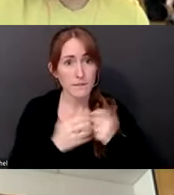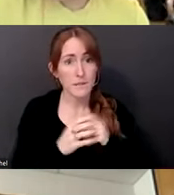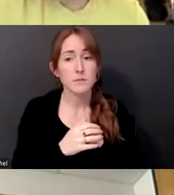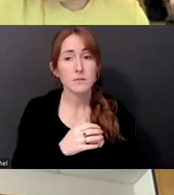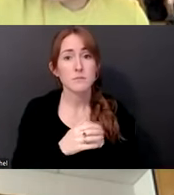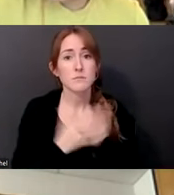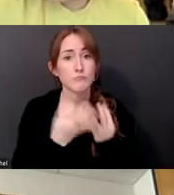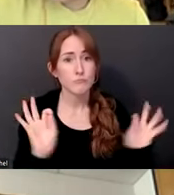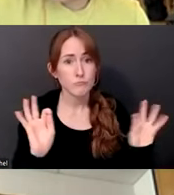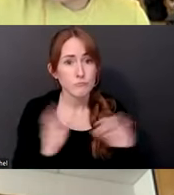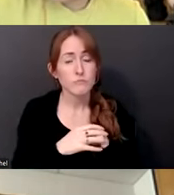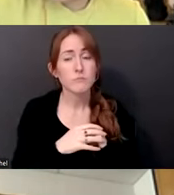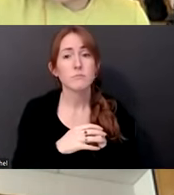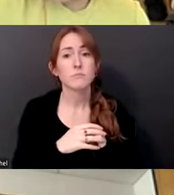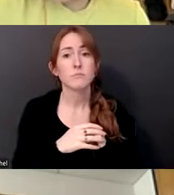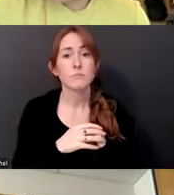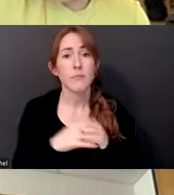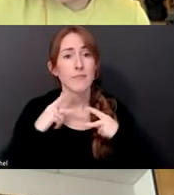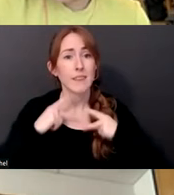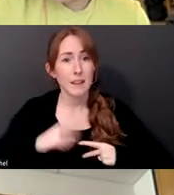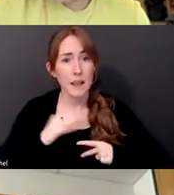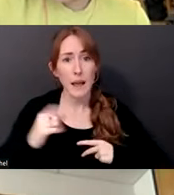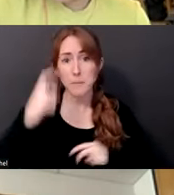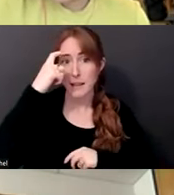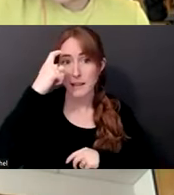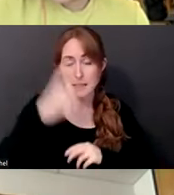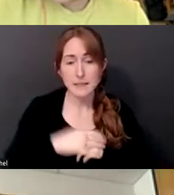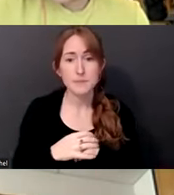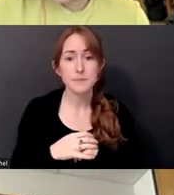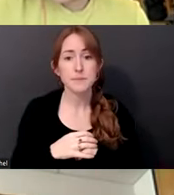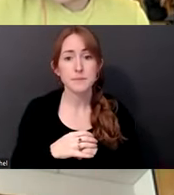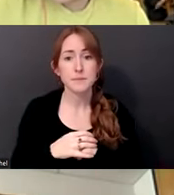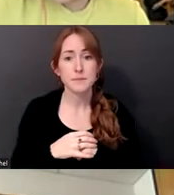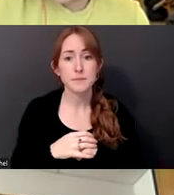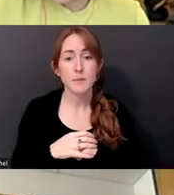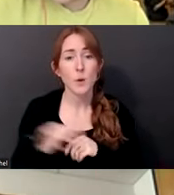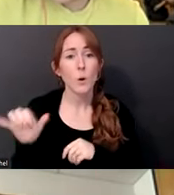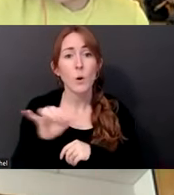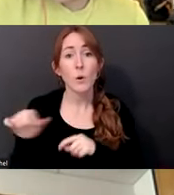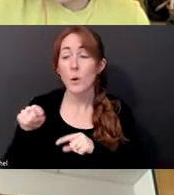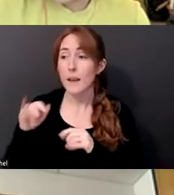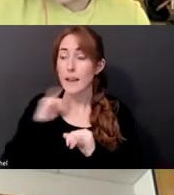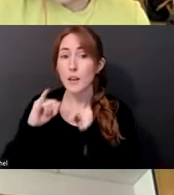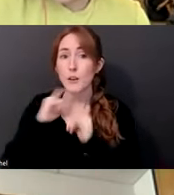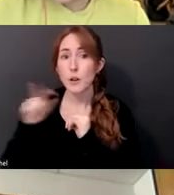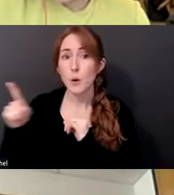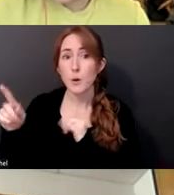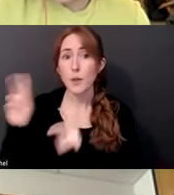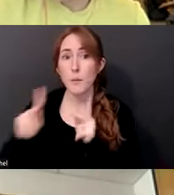physically, but also mentally, uh, is the, uh, the interviews of, uh, perpetrators of people that they were torturers